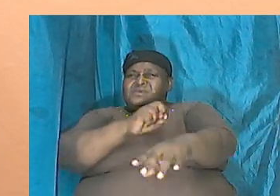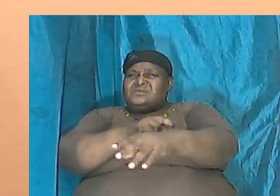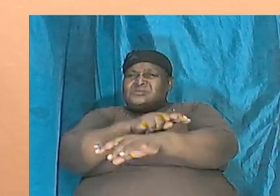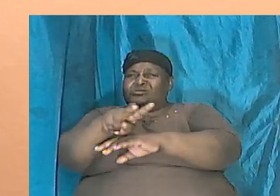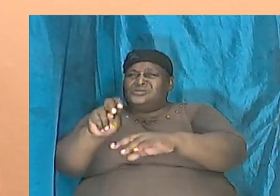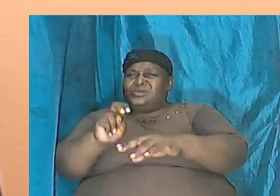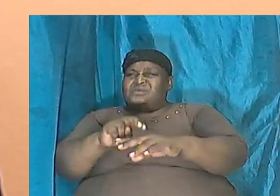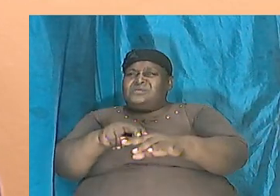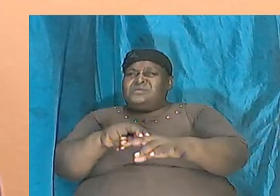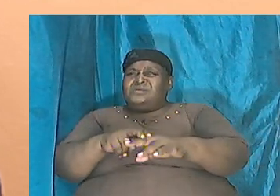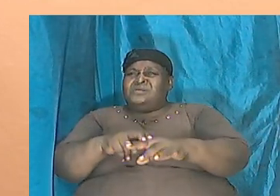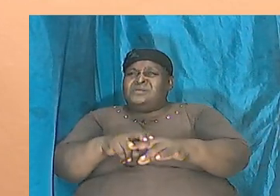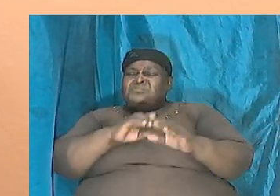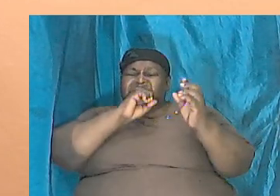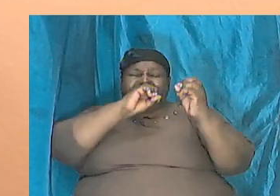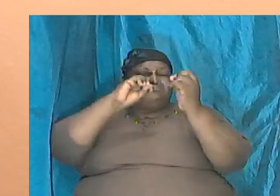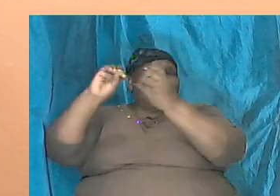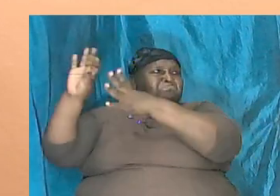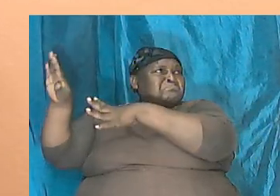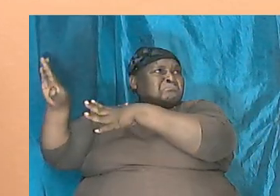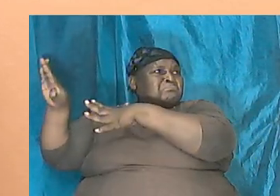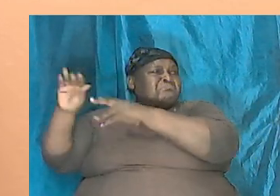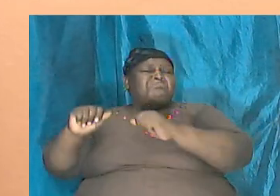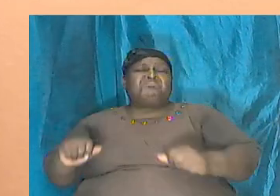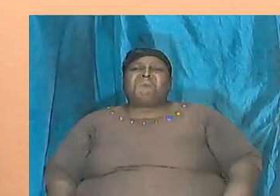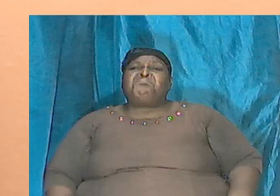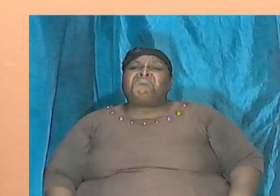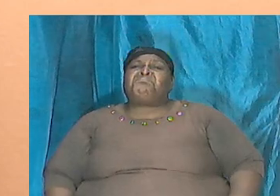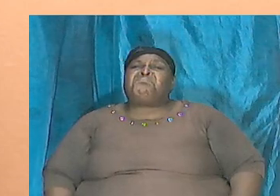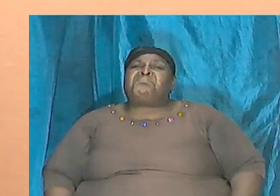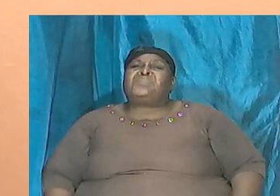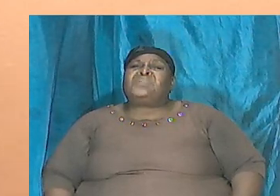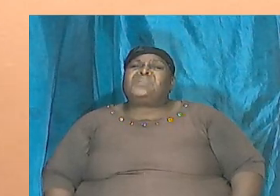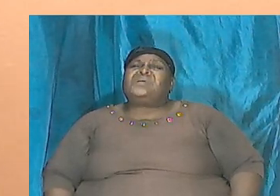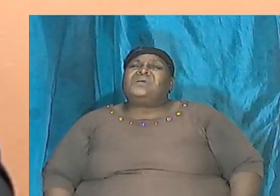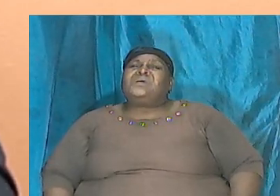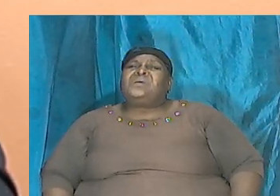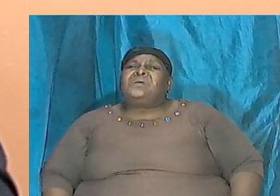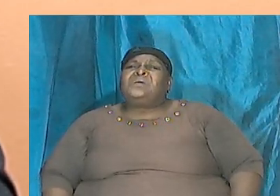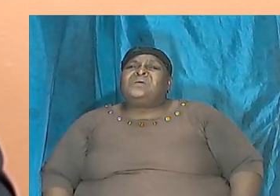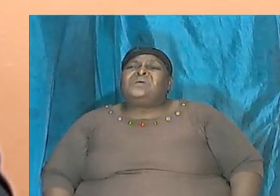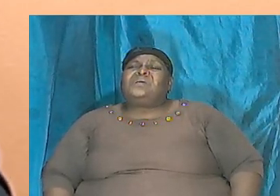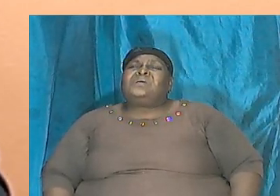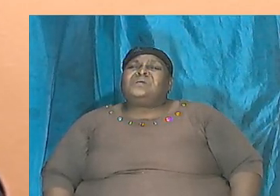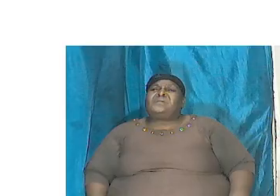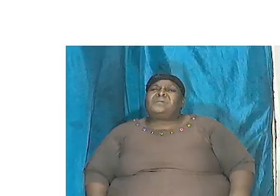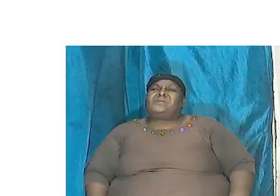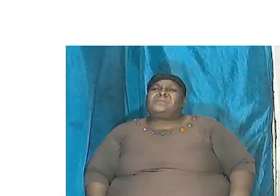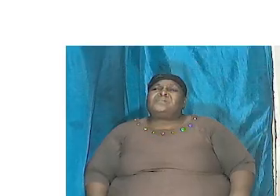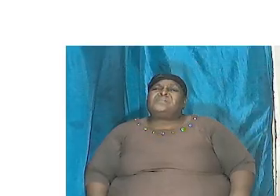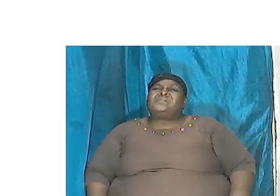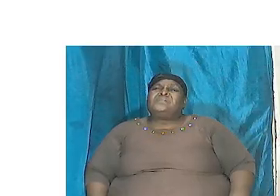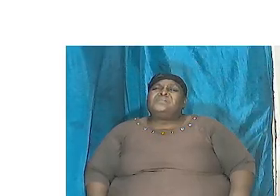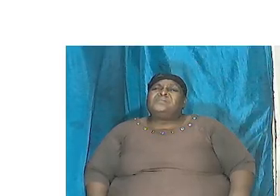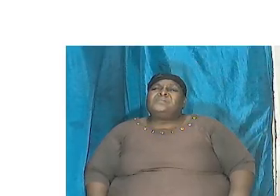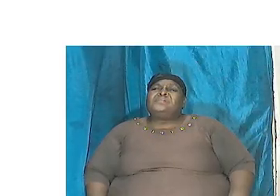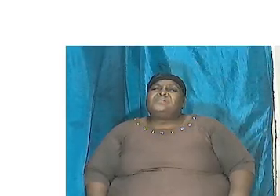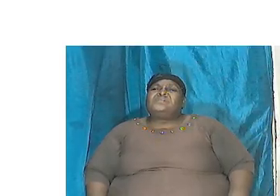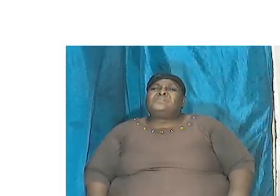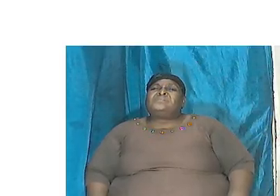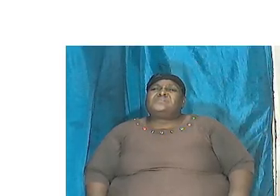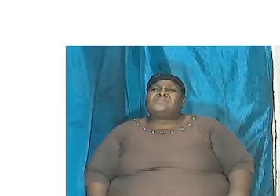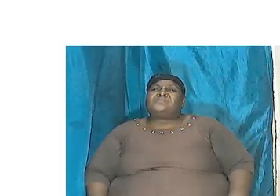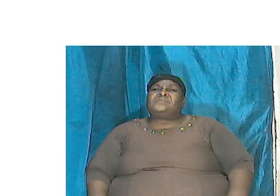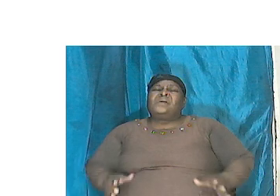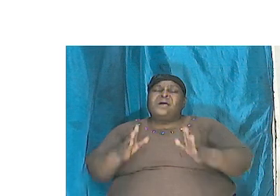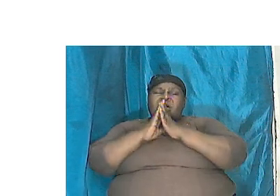let me debunk that and we will start but I will have to stop soon so I want us to turn to the slide and I want us to I want to ask